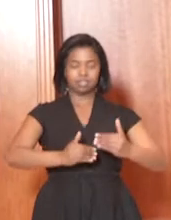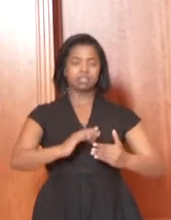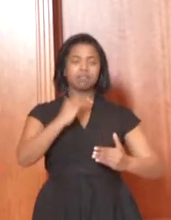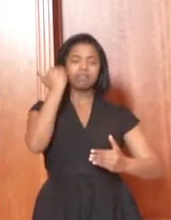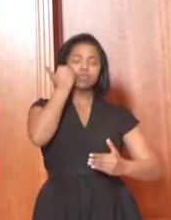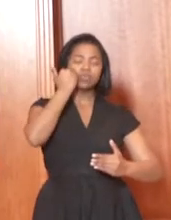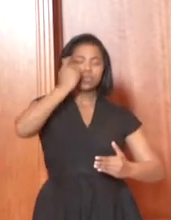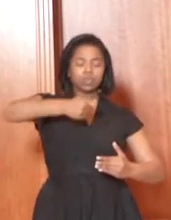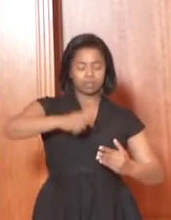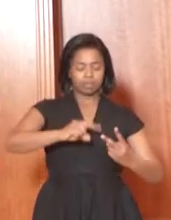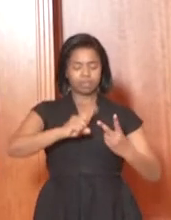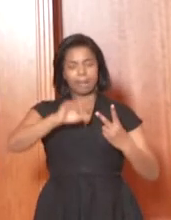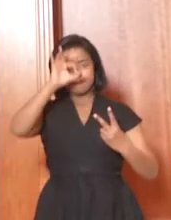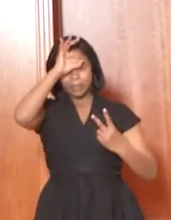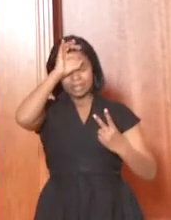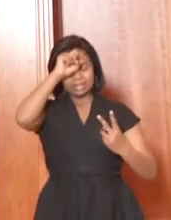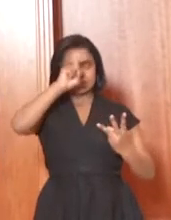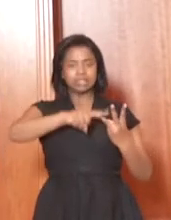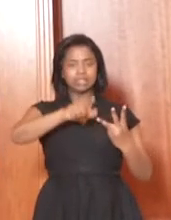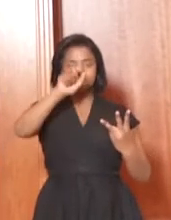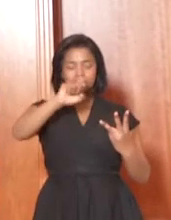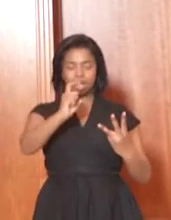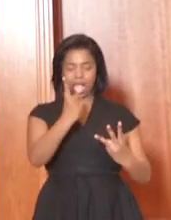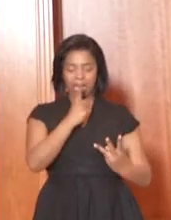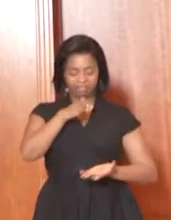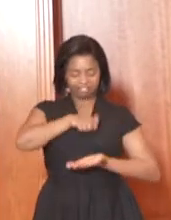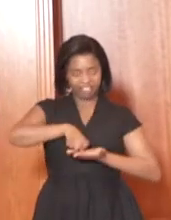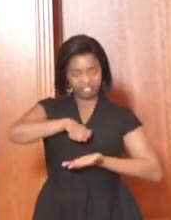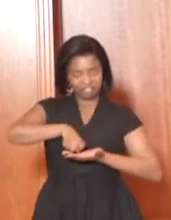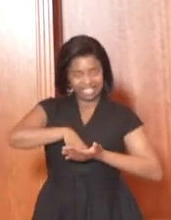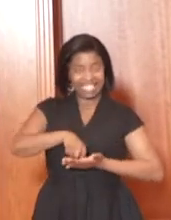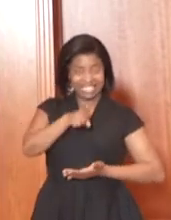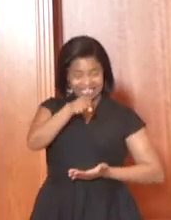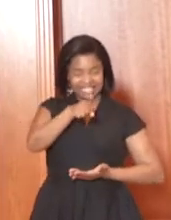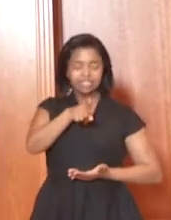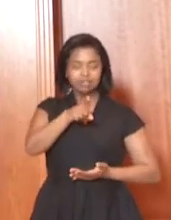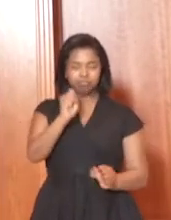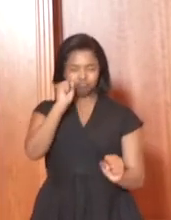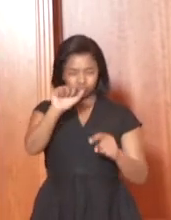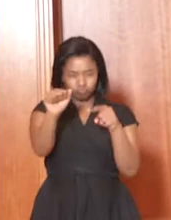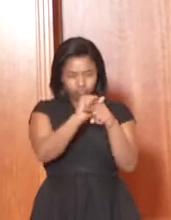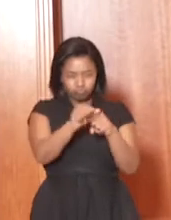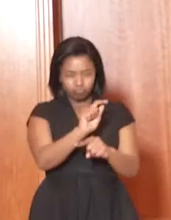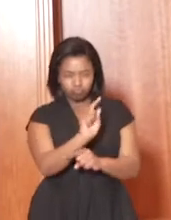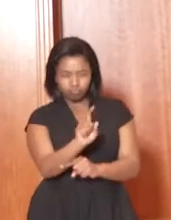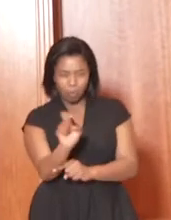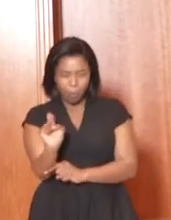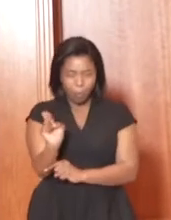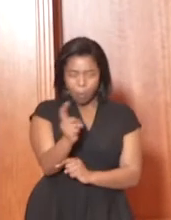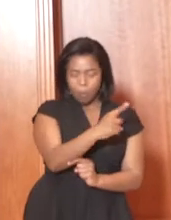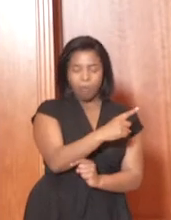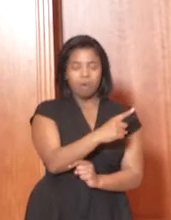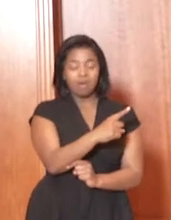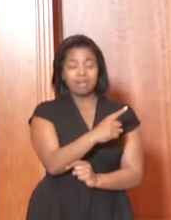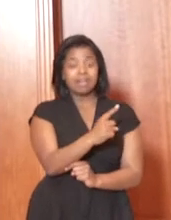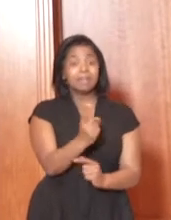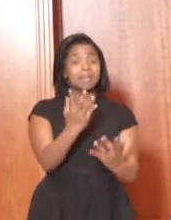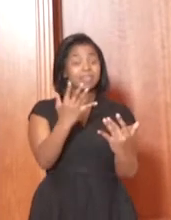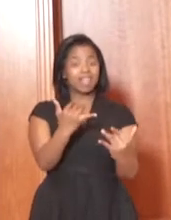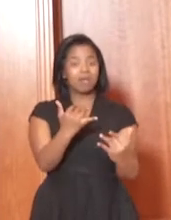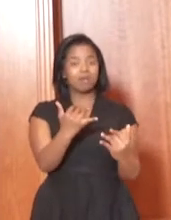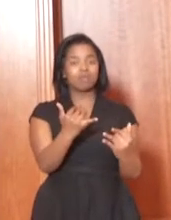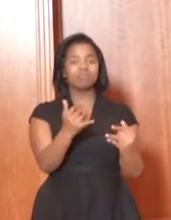and our police and this is going on. And the good thing about having the council,